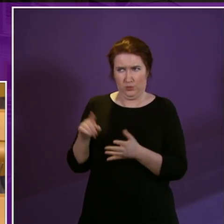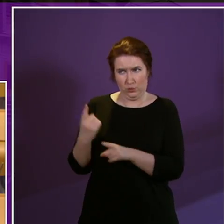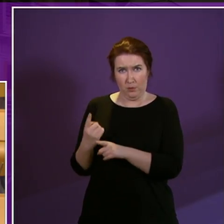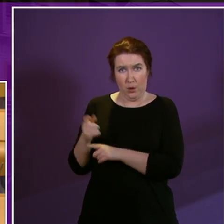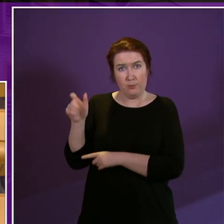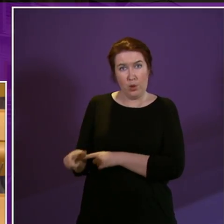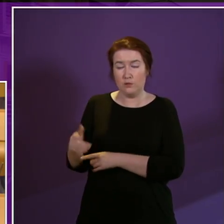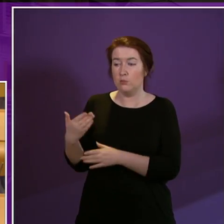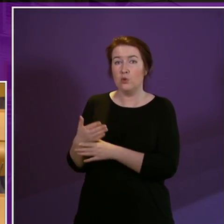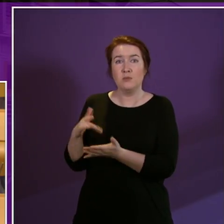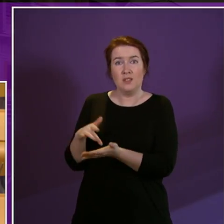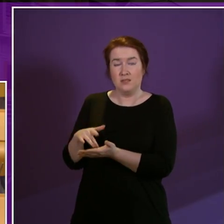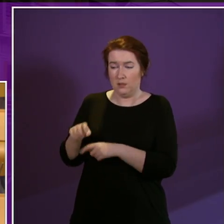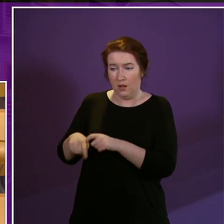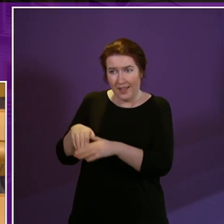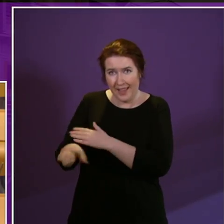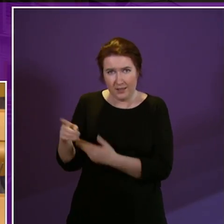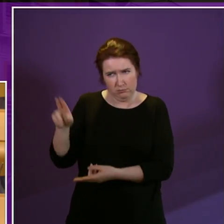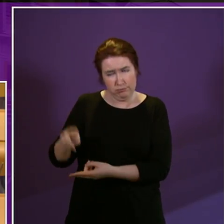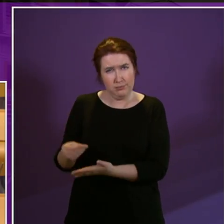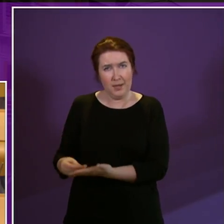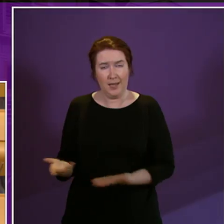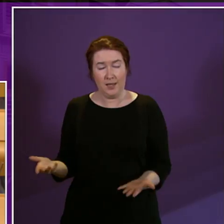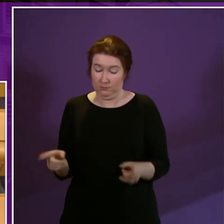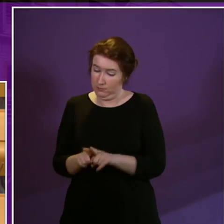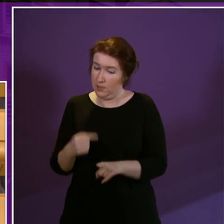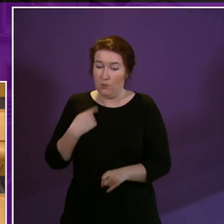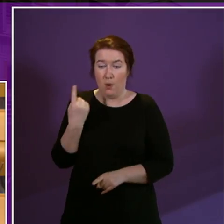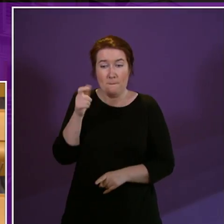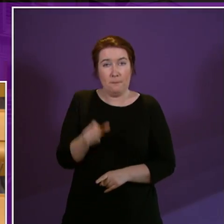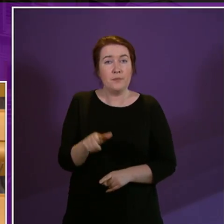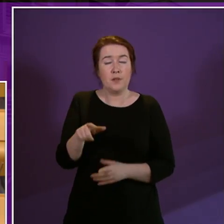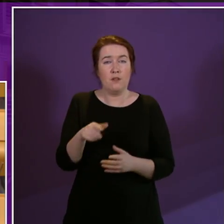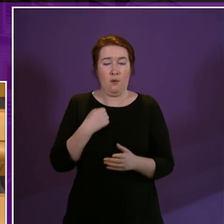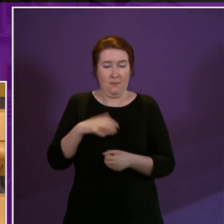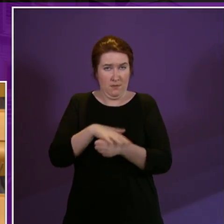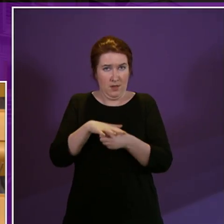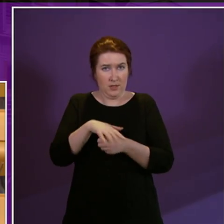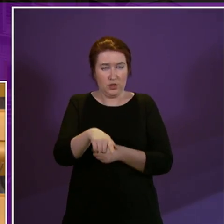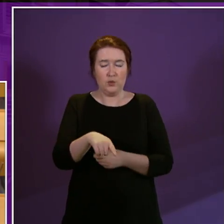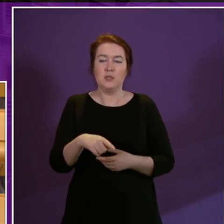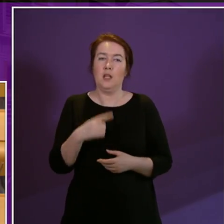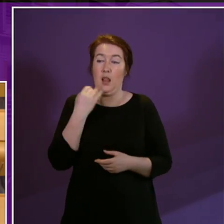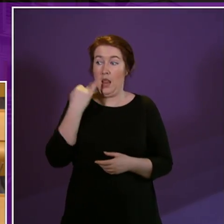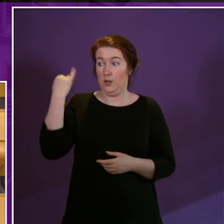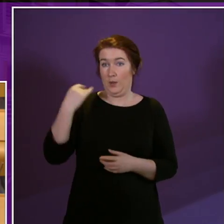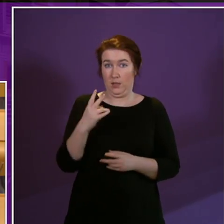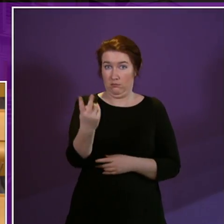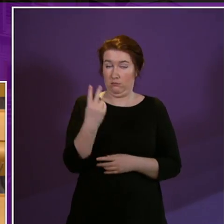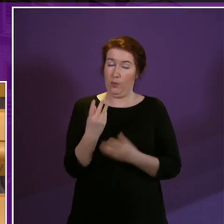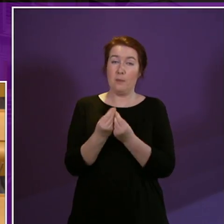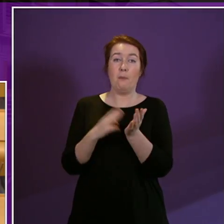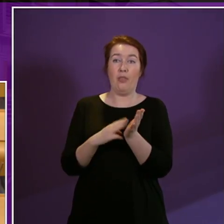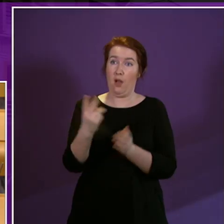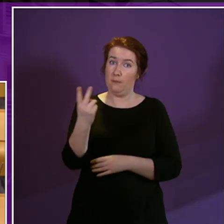into her constituency. I had a constituent that spoke to me just last week along with his mother and